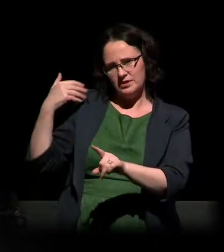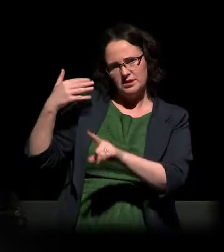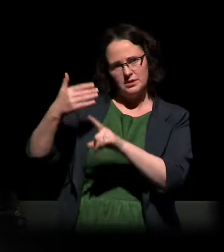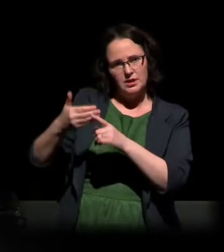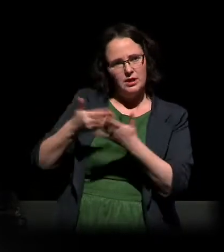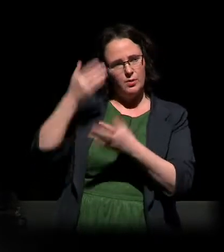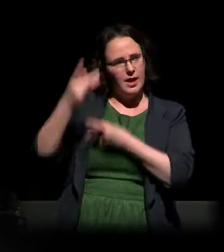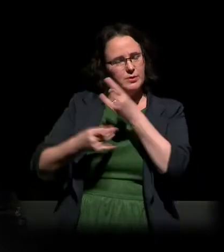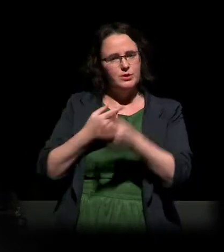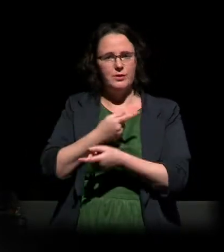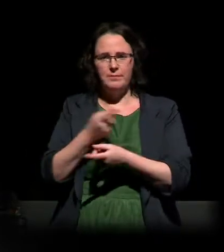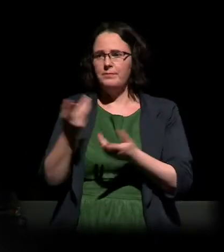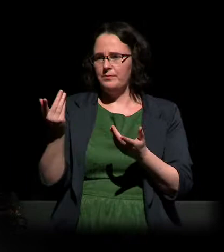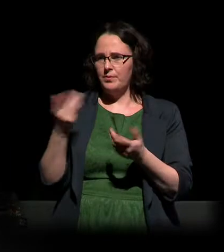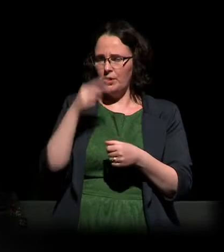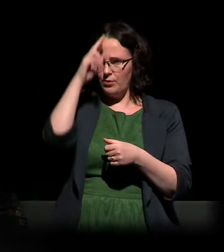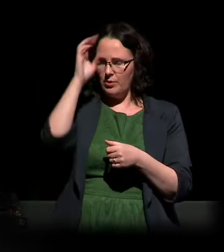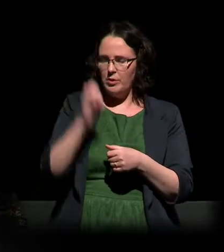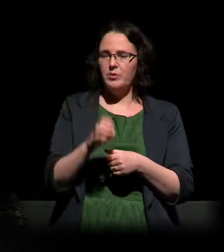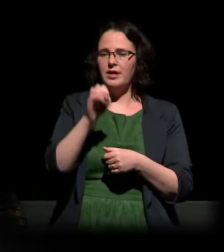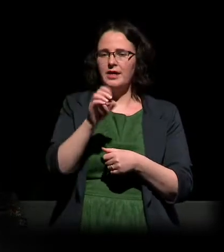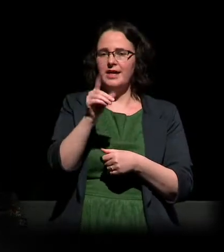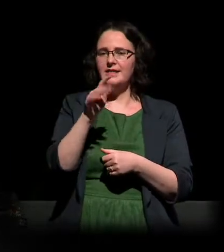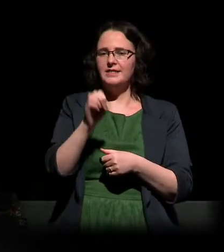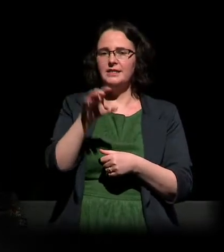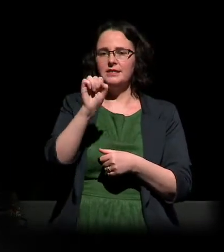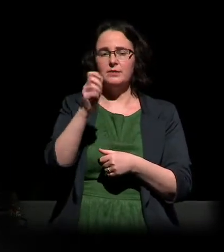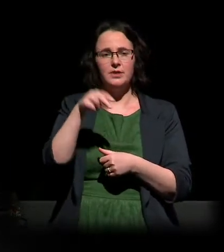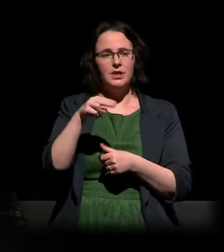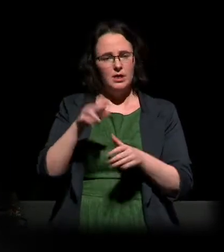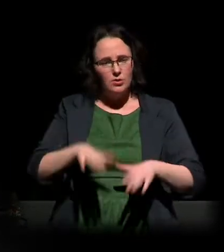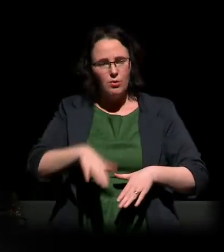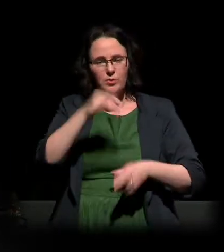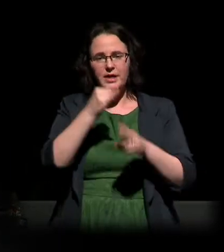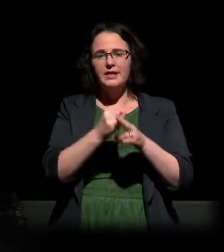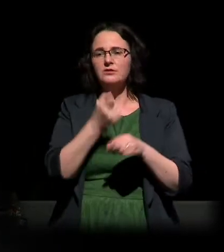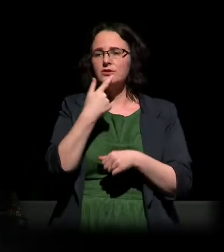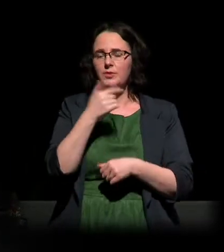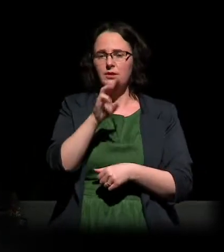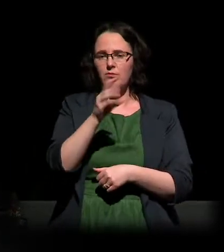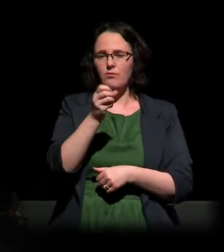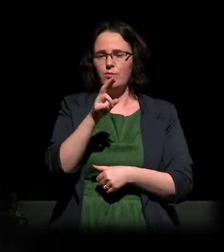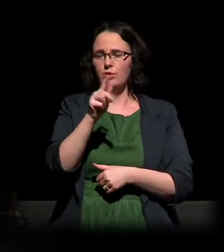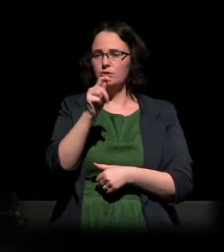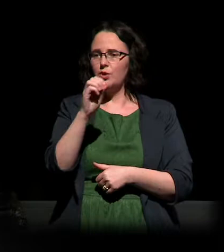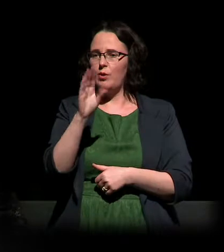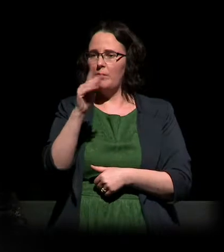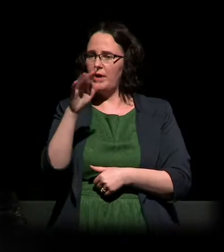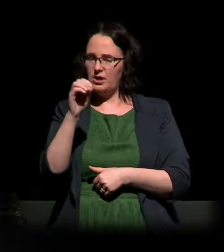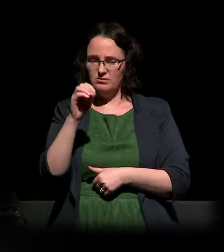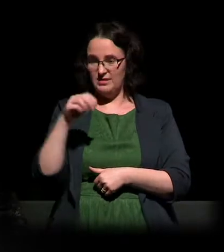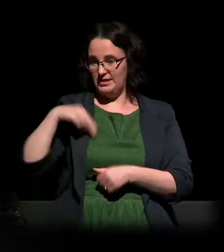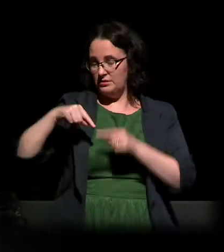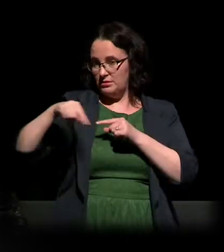like Etty Steinberg, who grew up and lived in Portobello in Dublin, not too far from here, who moved to the continent after her